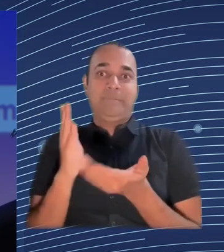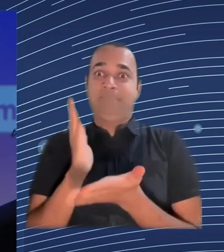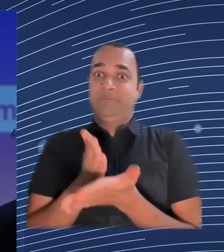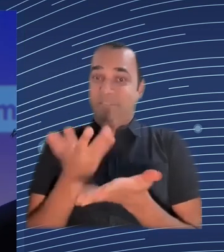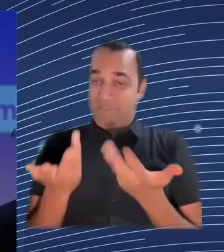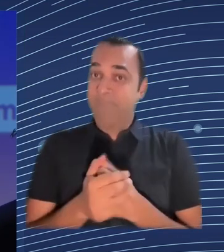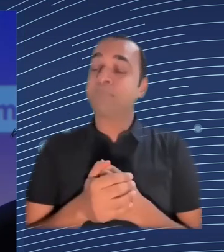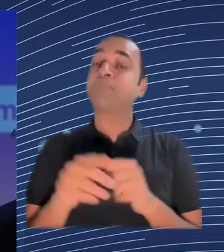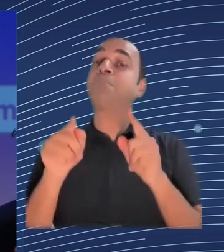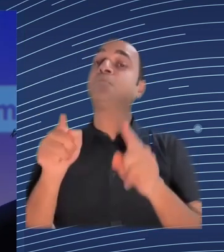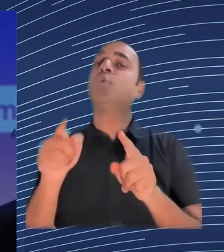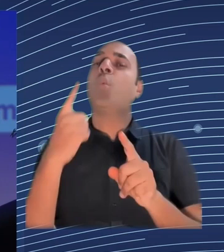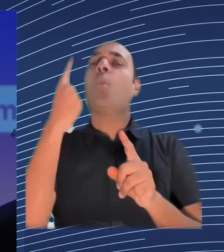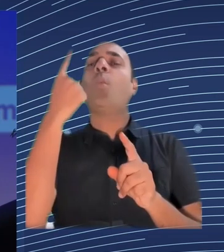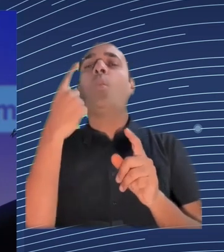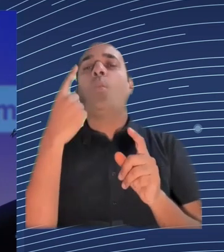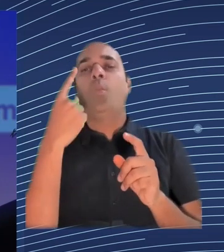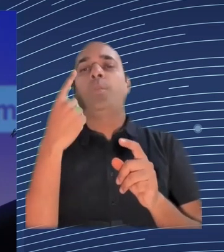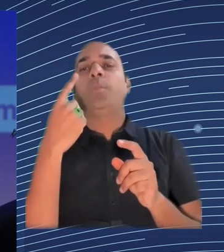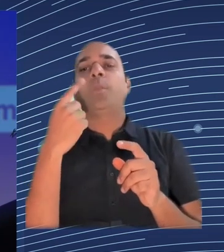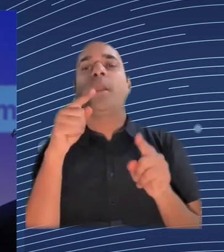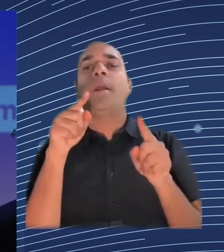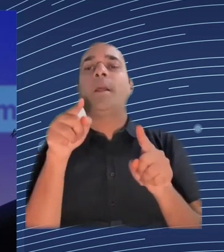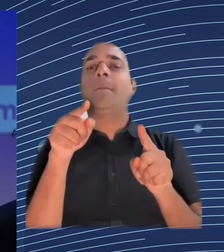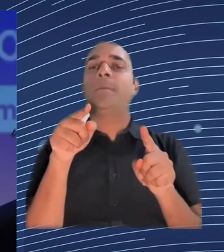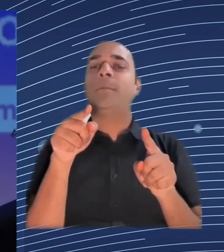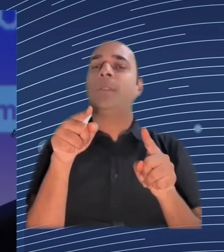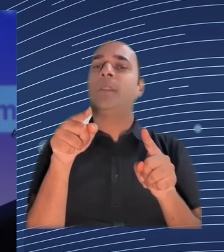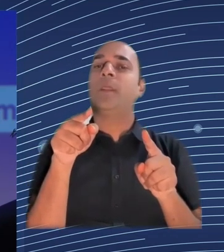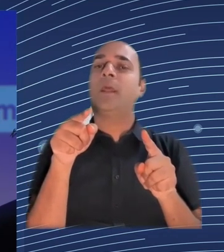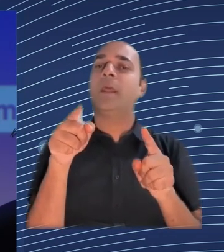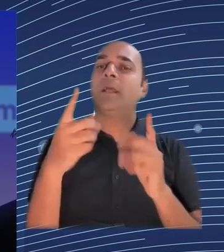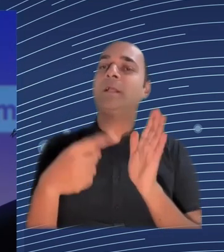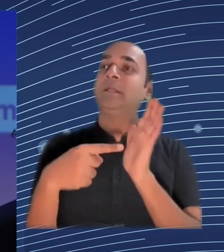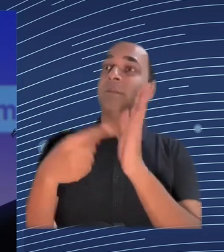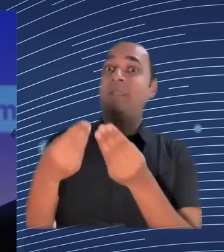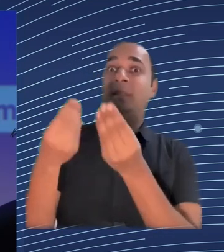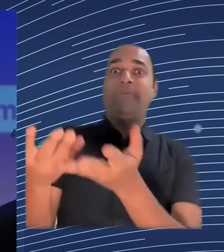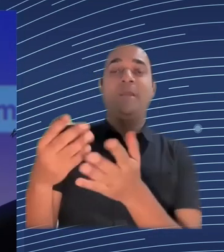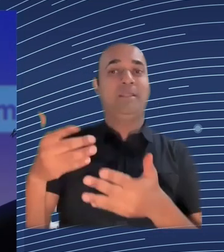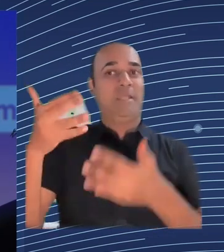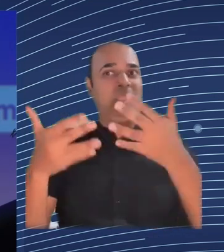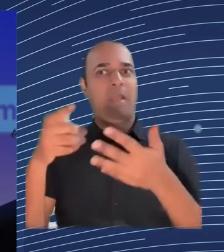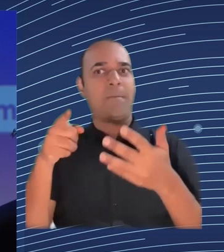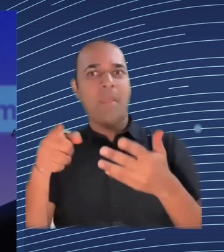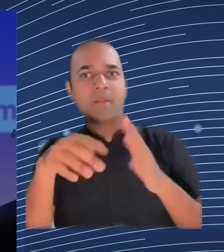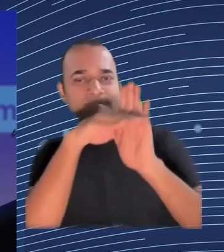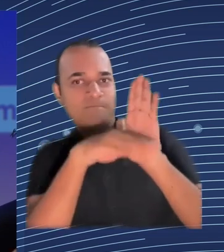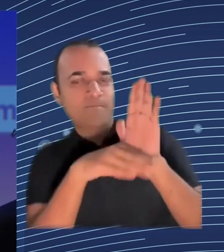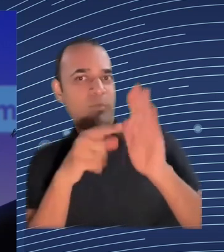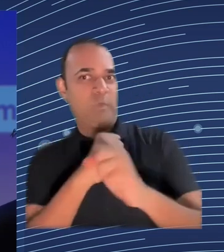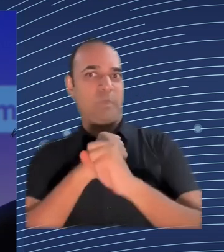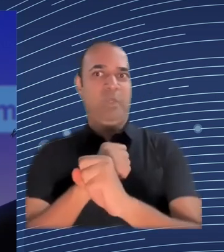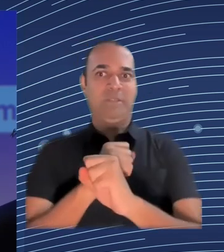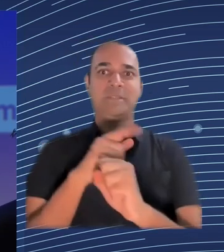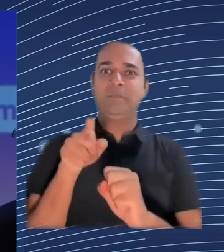decision you don't have to release the code you have to be able to explain but today what is happening